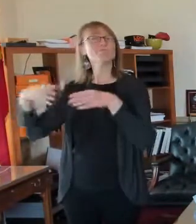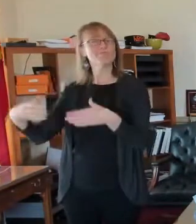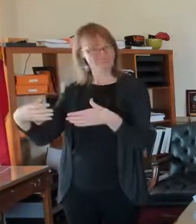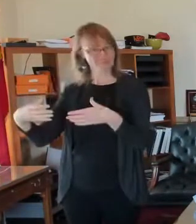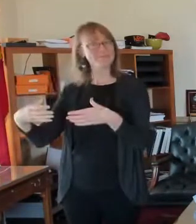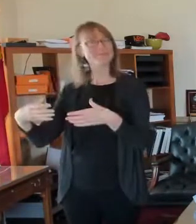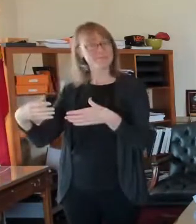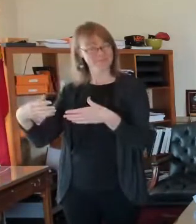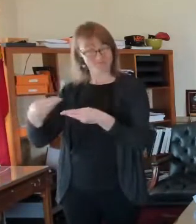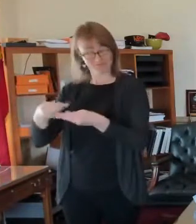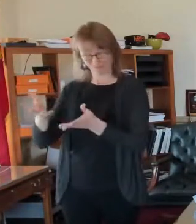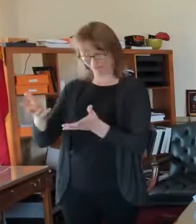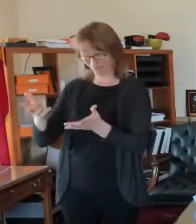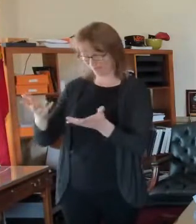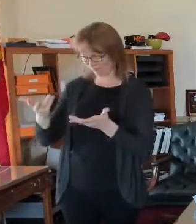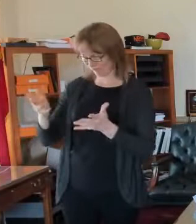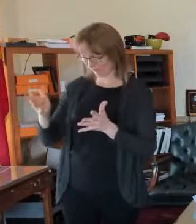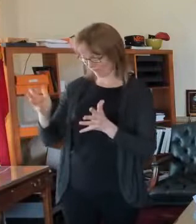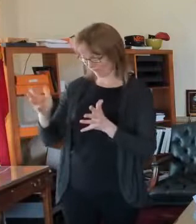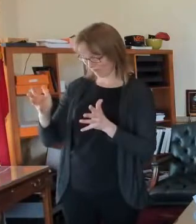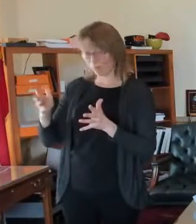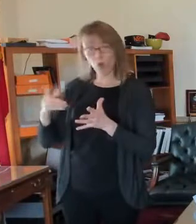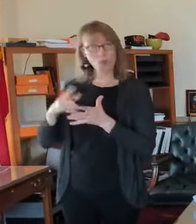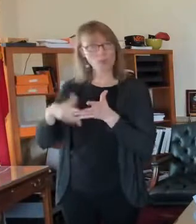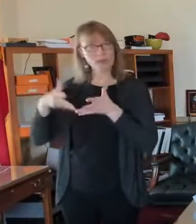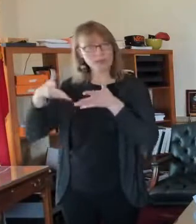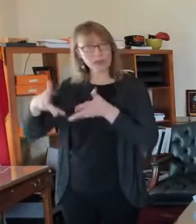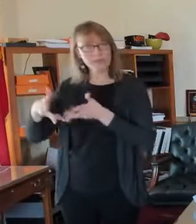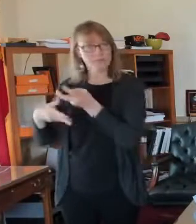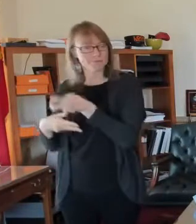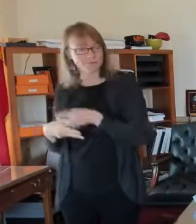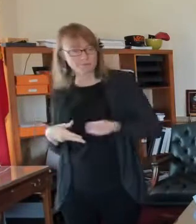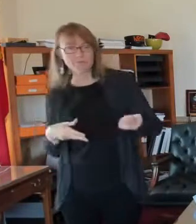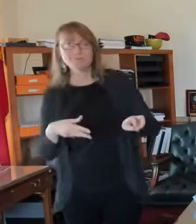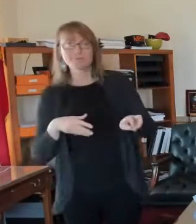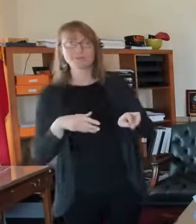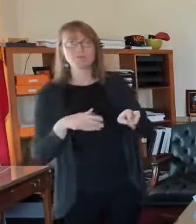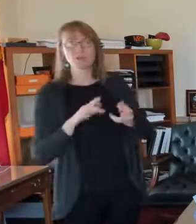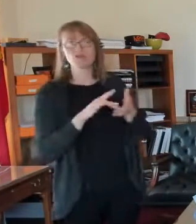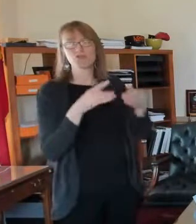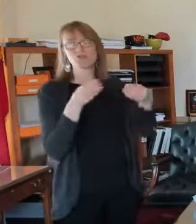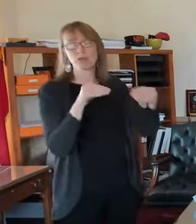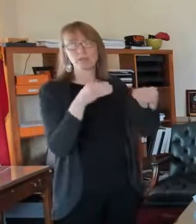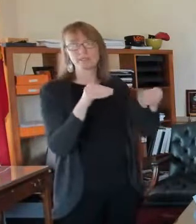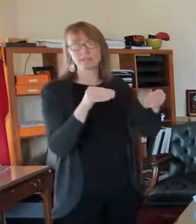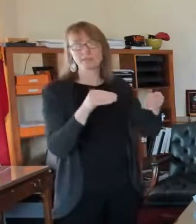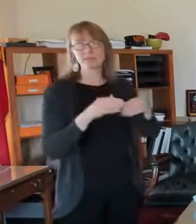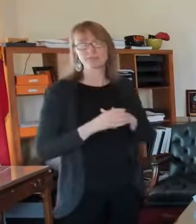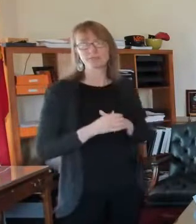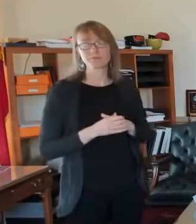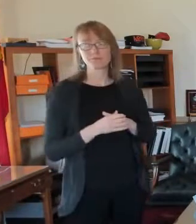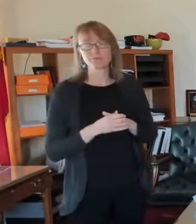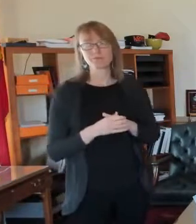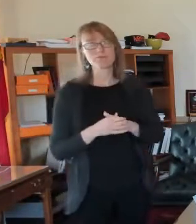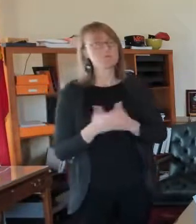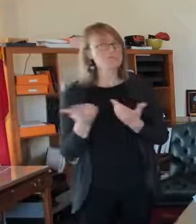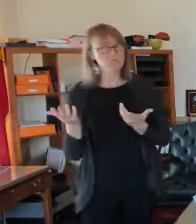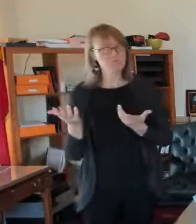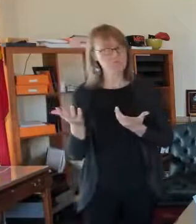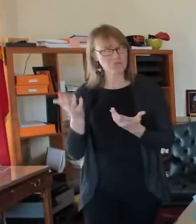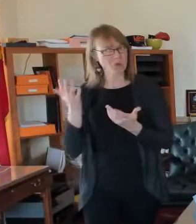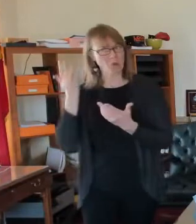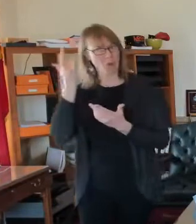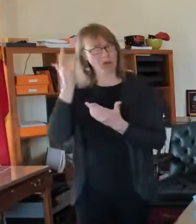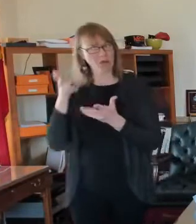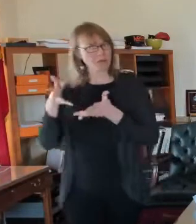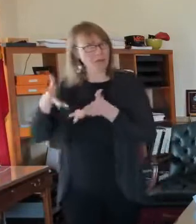aside a number for both people who are in nursing homes and people who work in nursing homes, but they don't all take advantage of